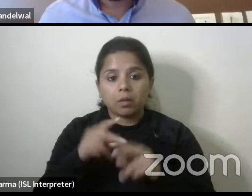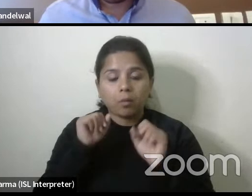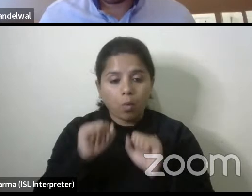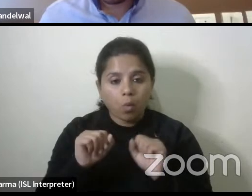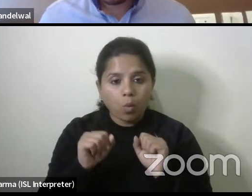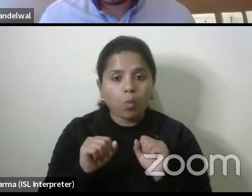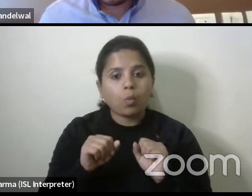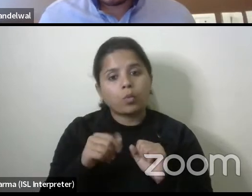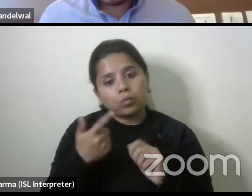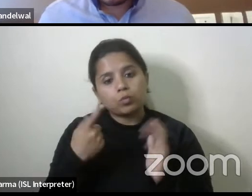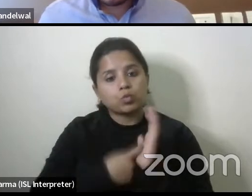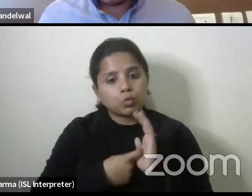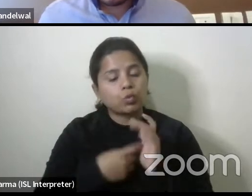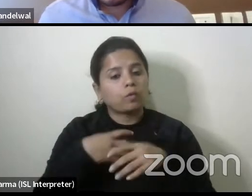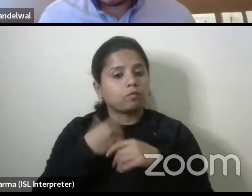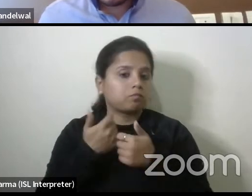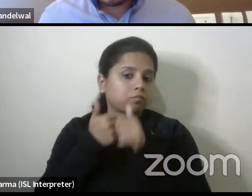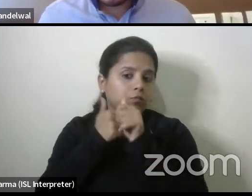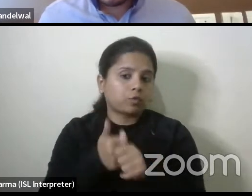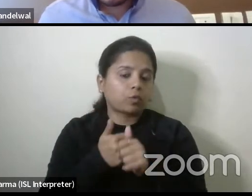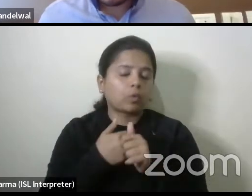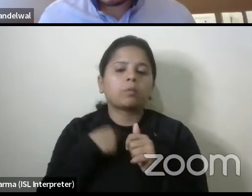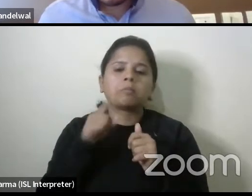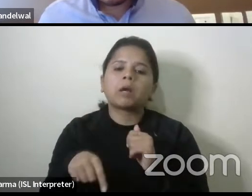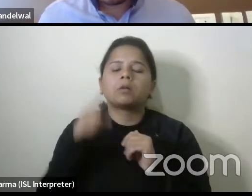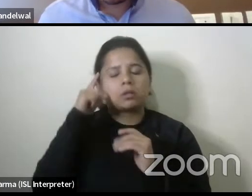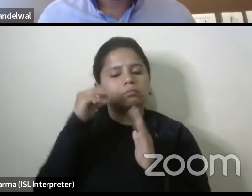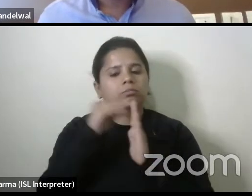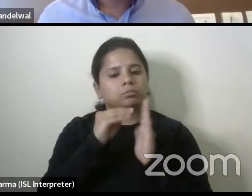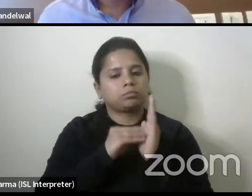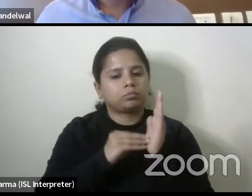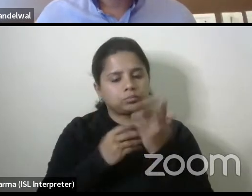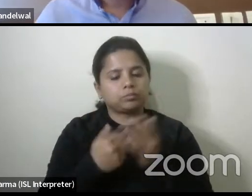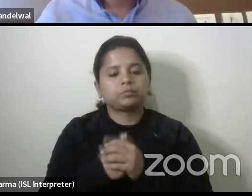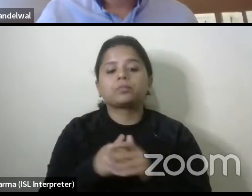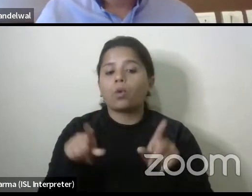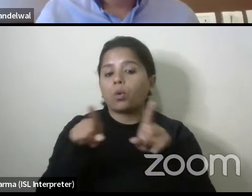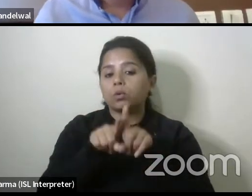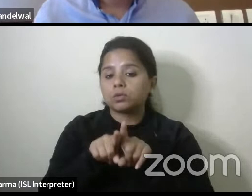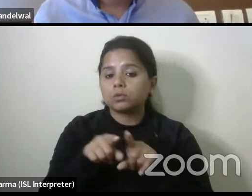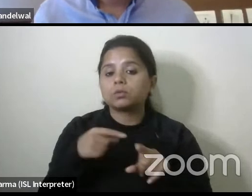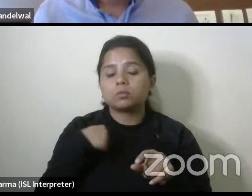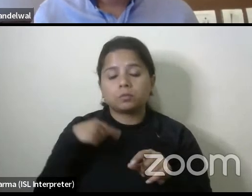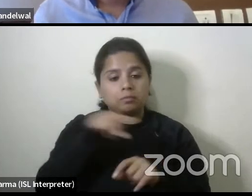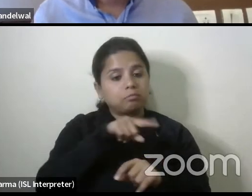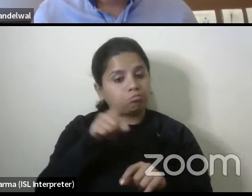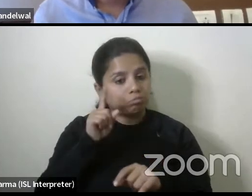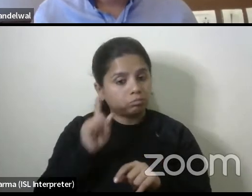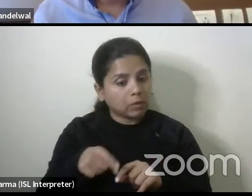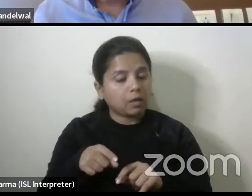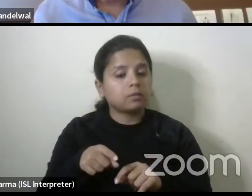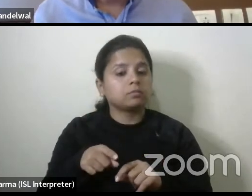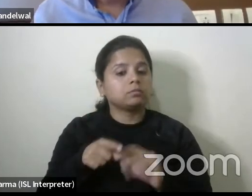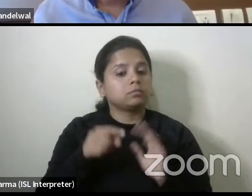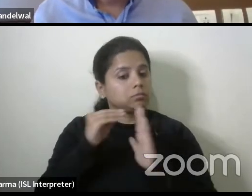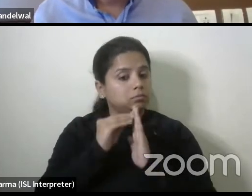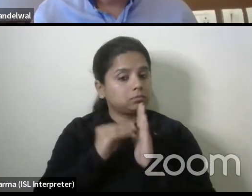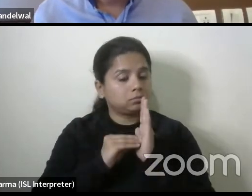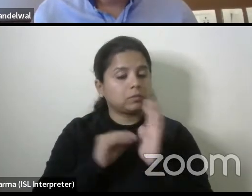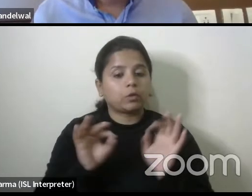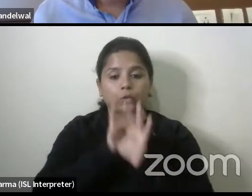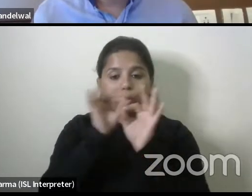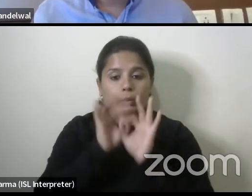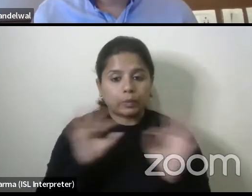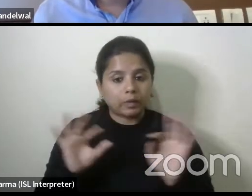so that we have to take into account and also uh we have to have a a